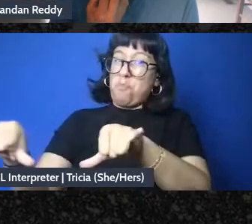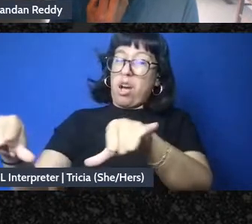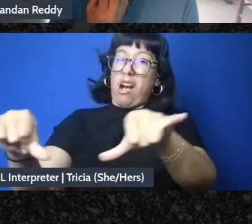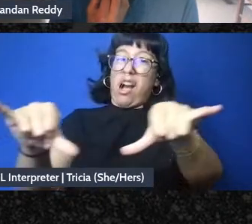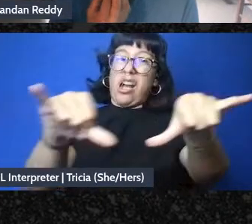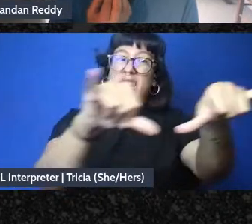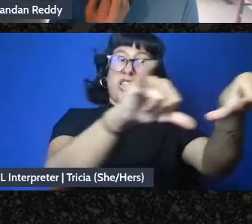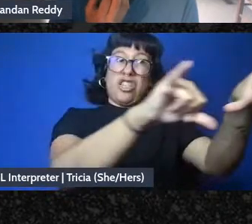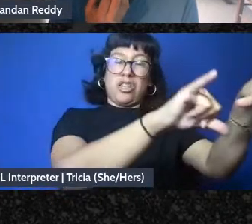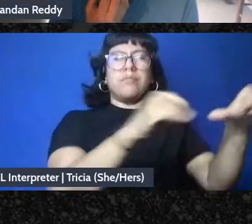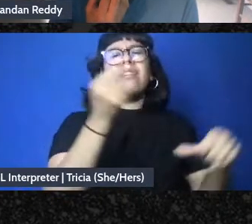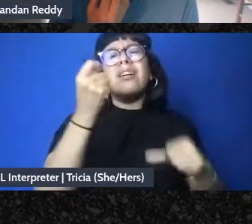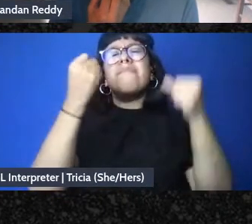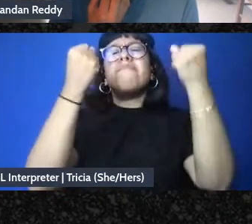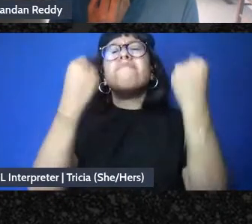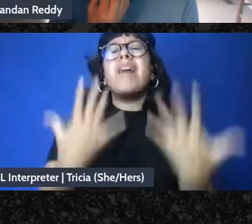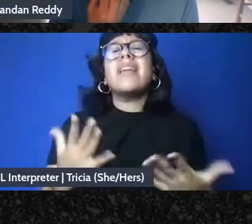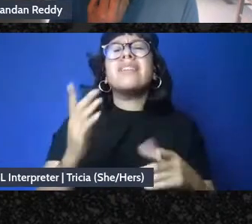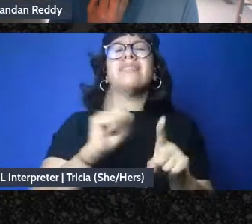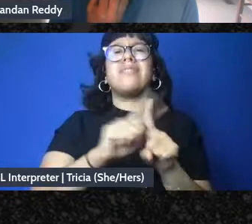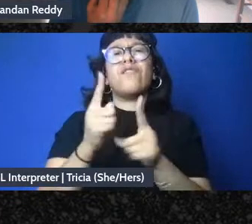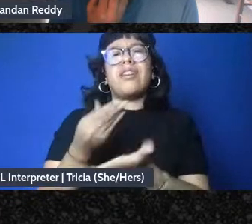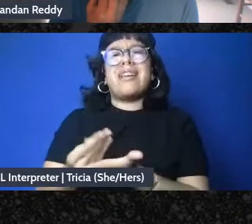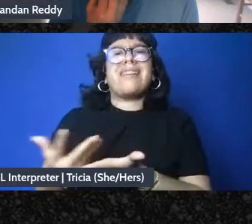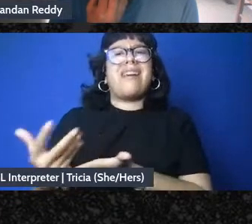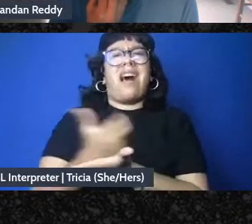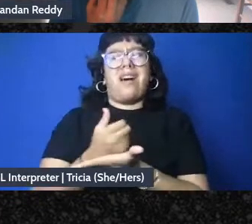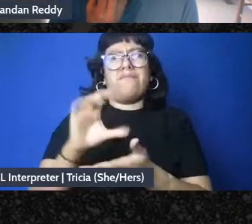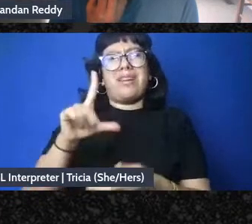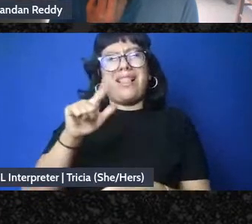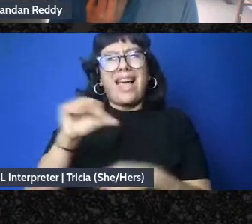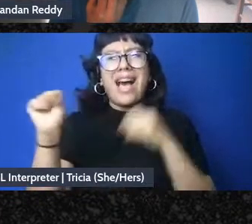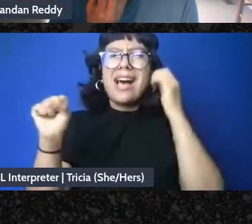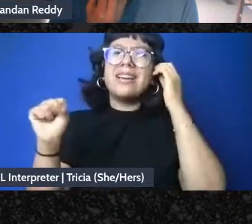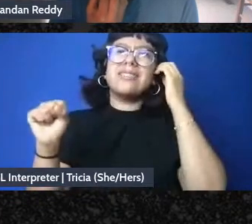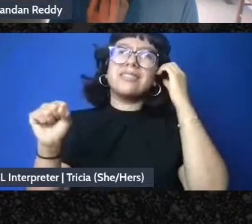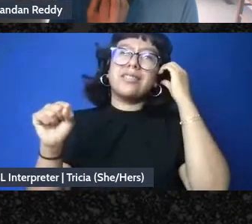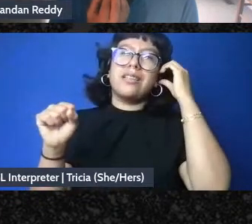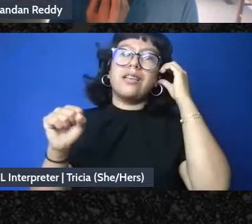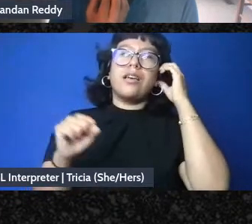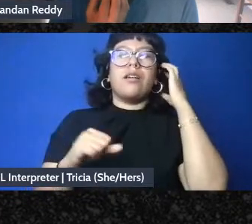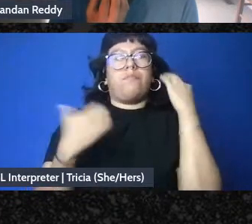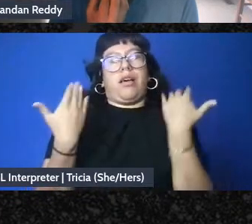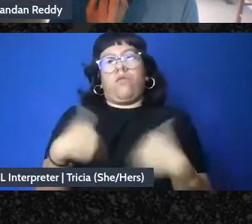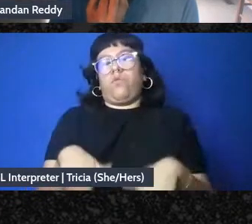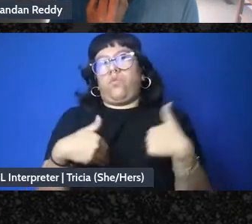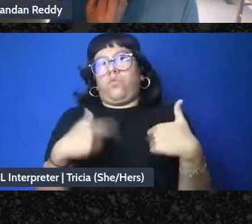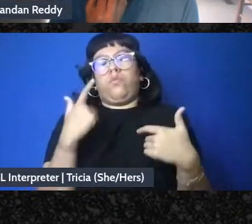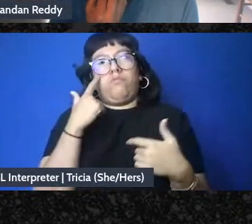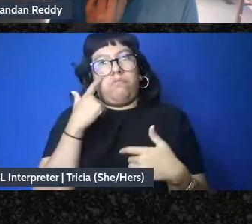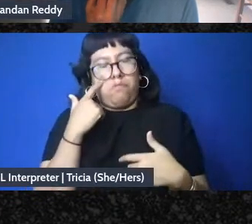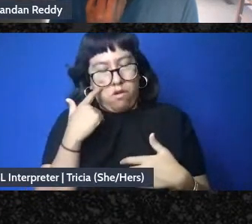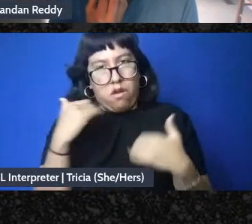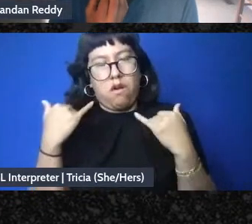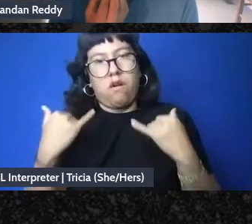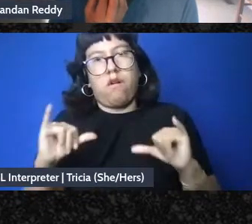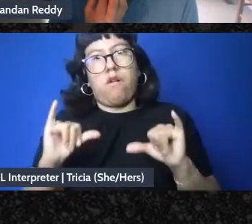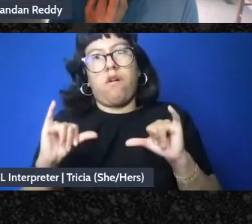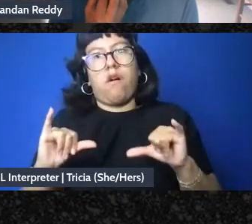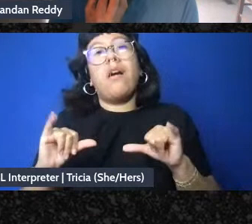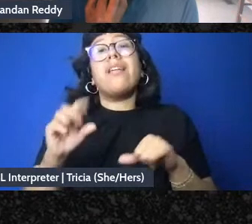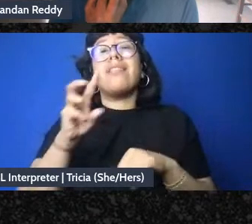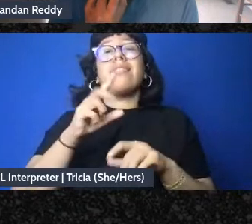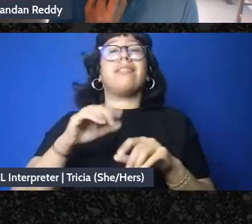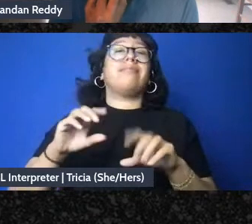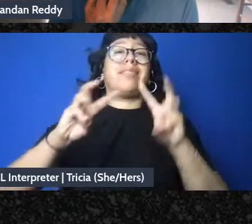-class environment but you know it's it's it's the barest glimpse of the kind of climate apartheid that's playing